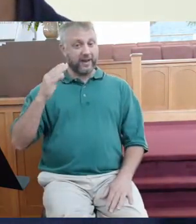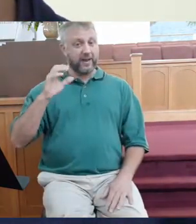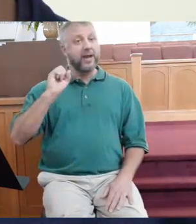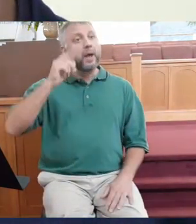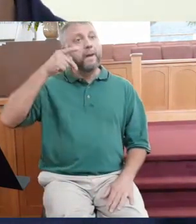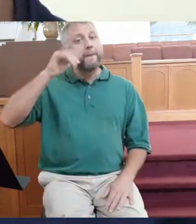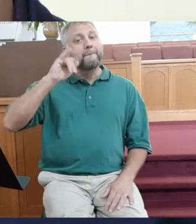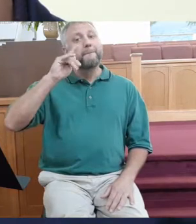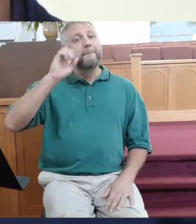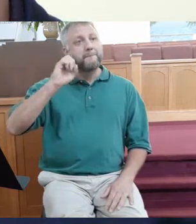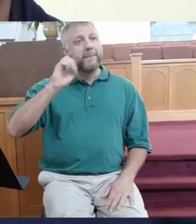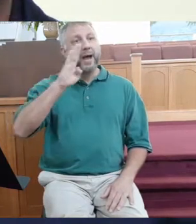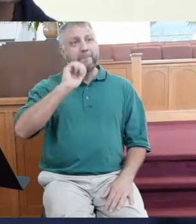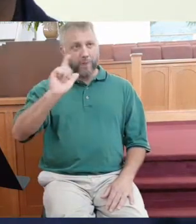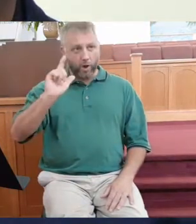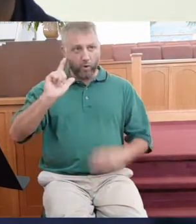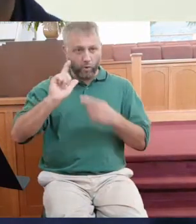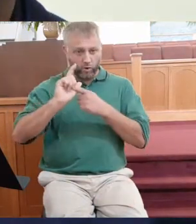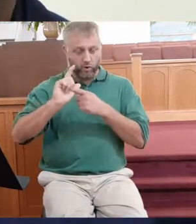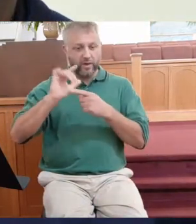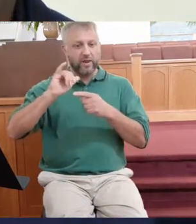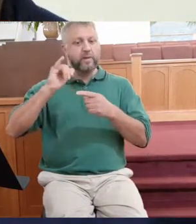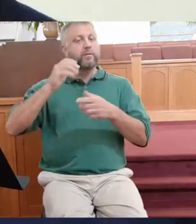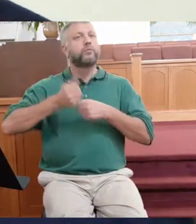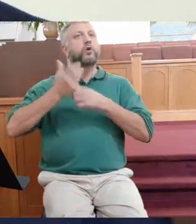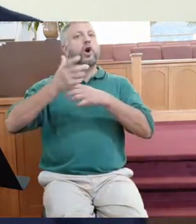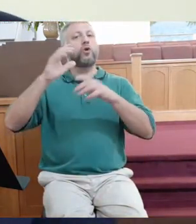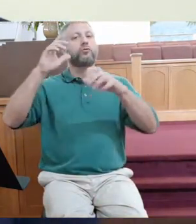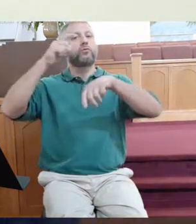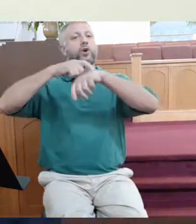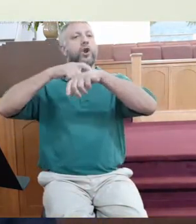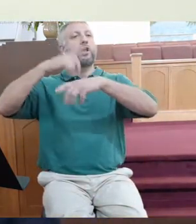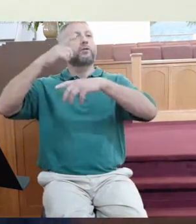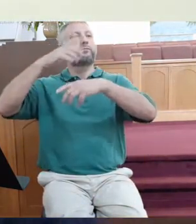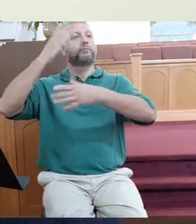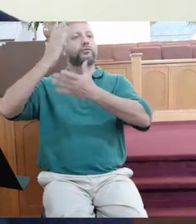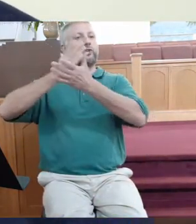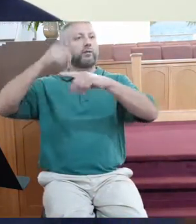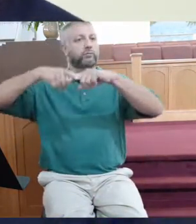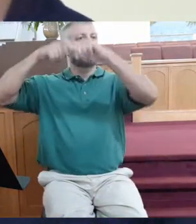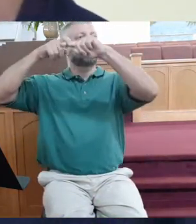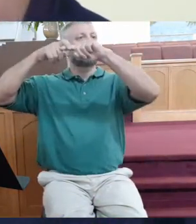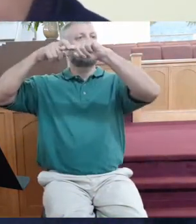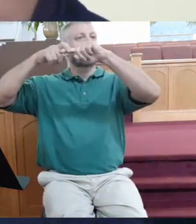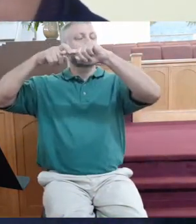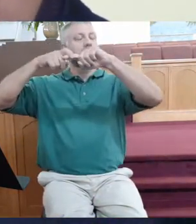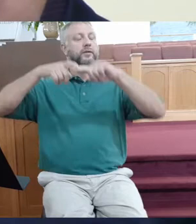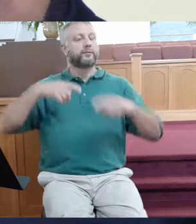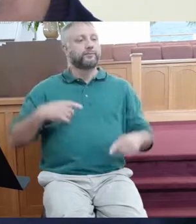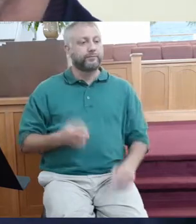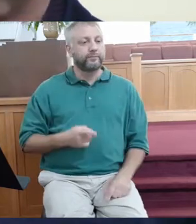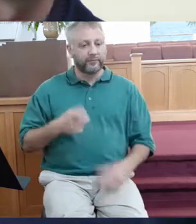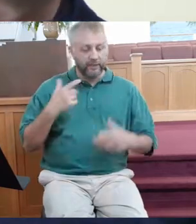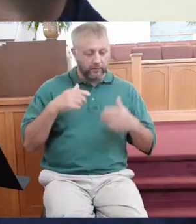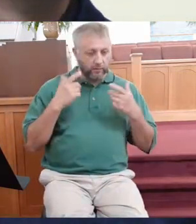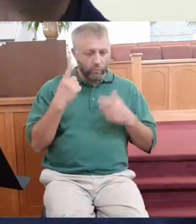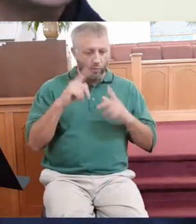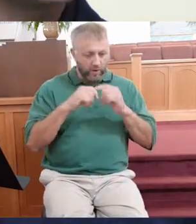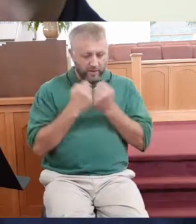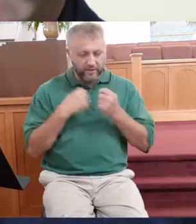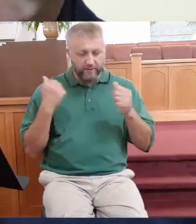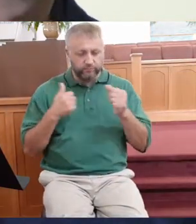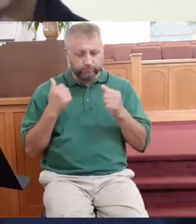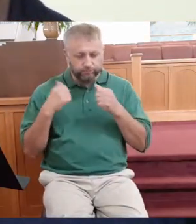to spike the ball to stop the clock. And so the Colorado Buffaloes had a chance to win the game and they were driving near the end of the,